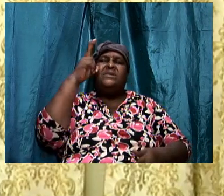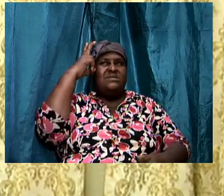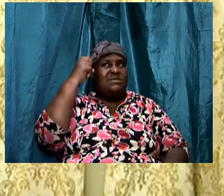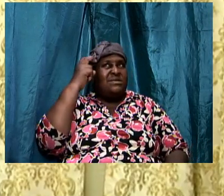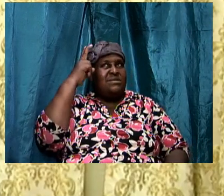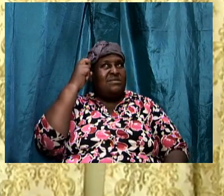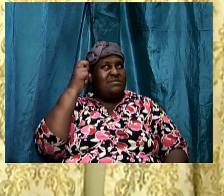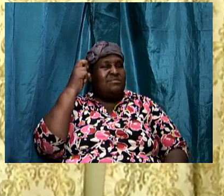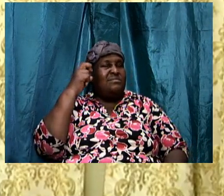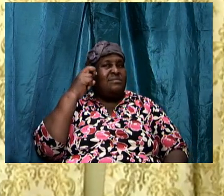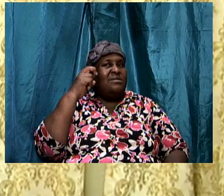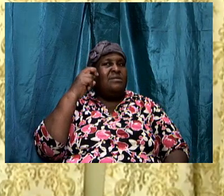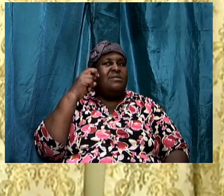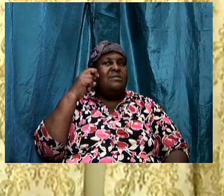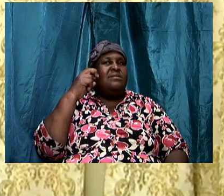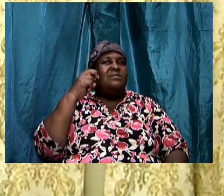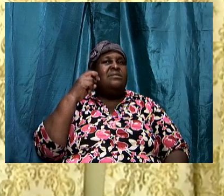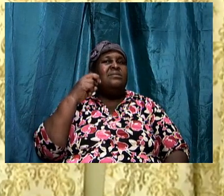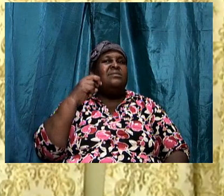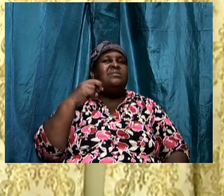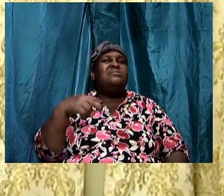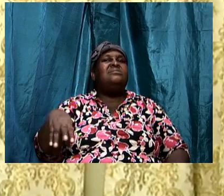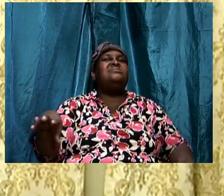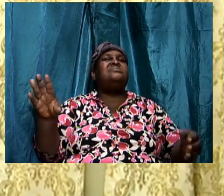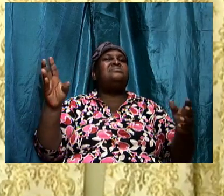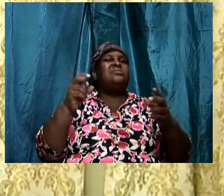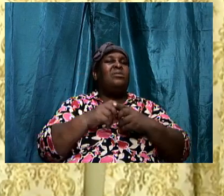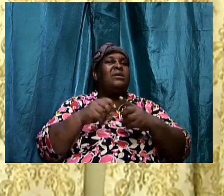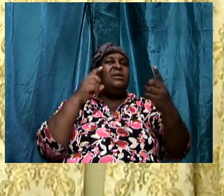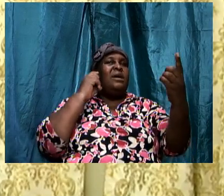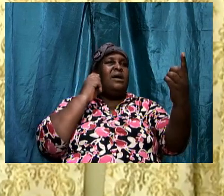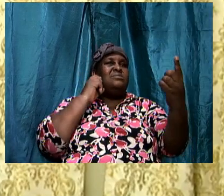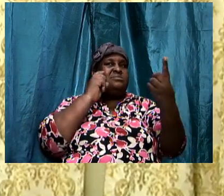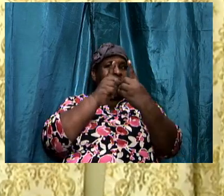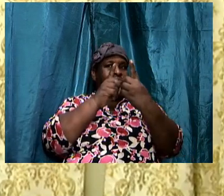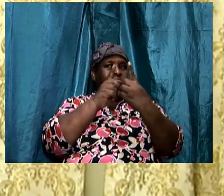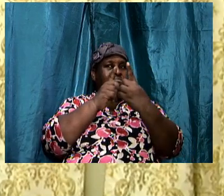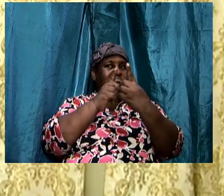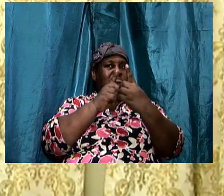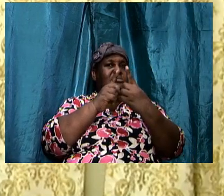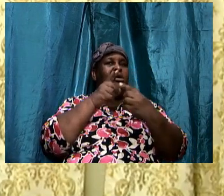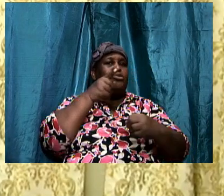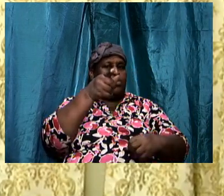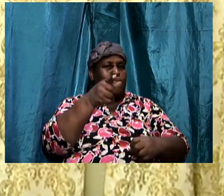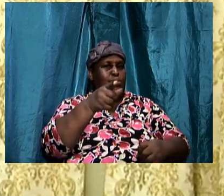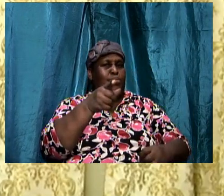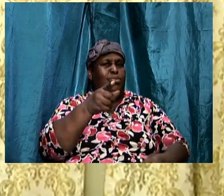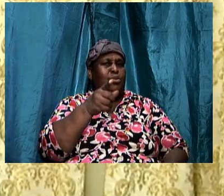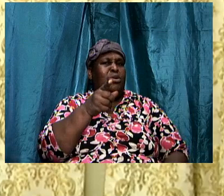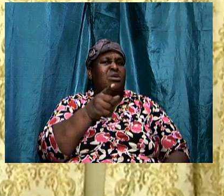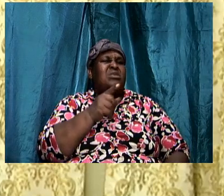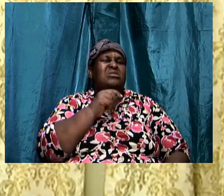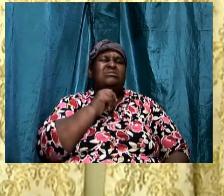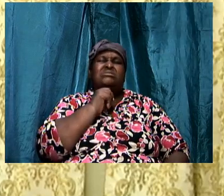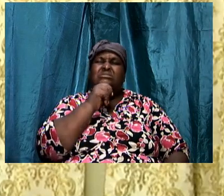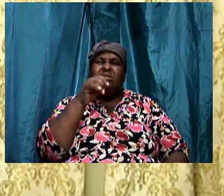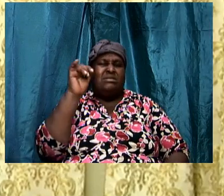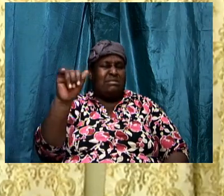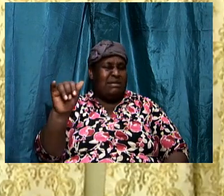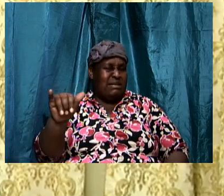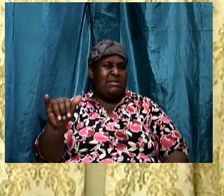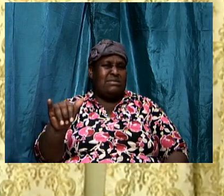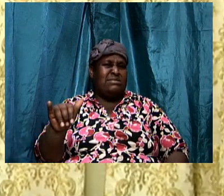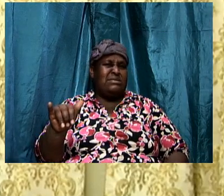along Lindale Avenue. And throw some hits in your face. It is not that he is going to